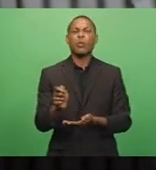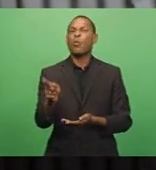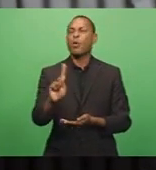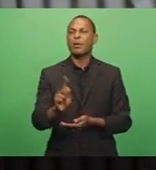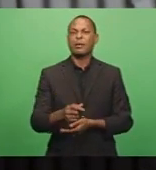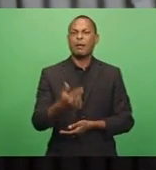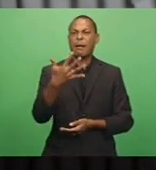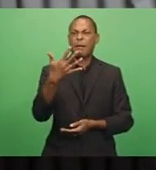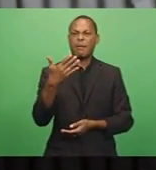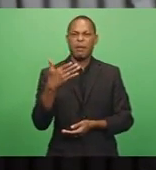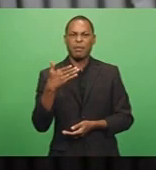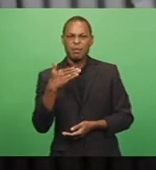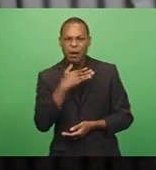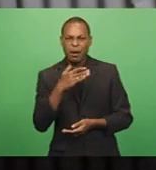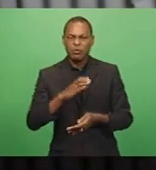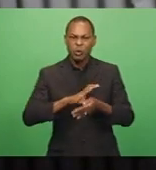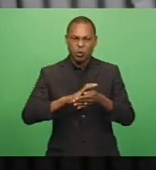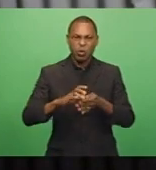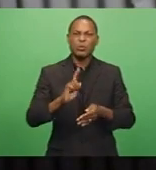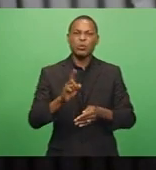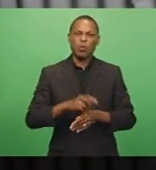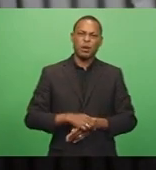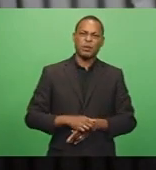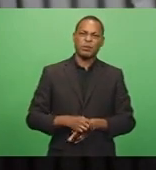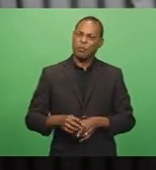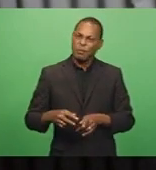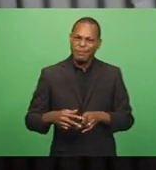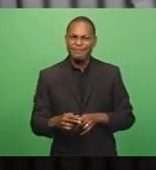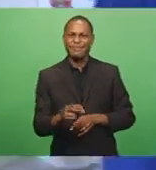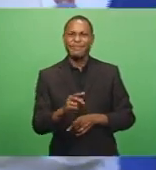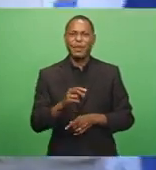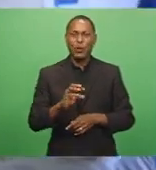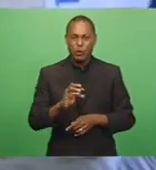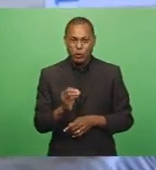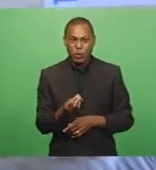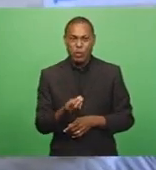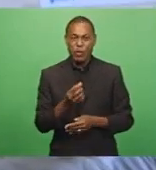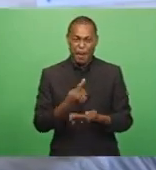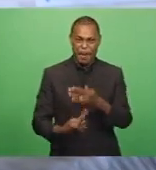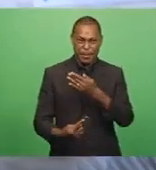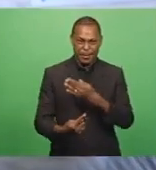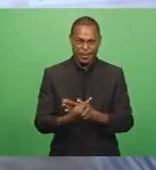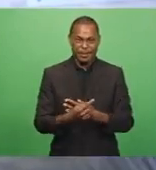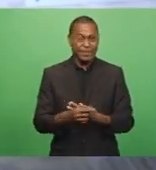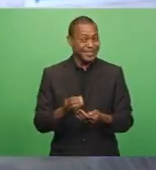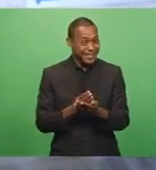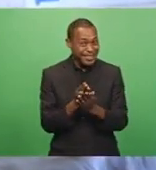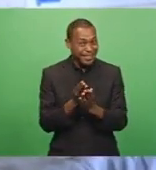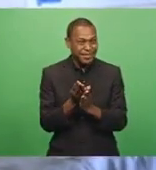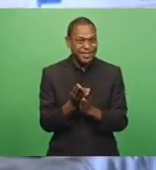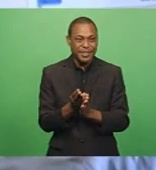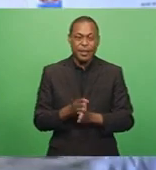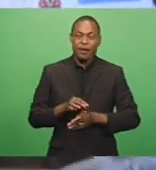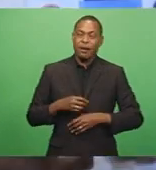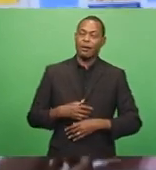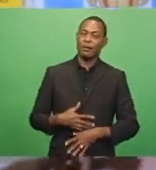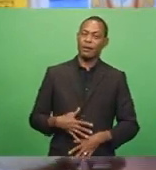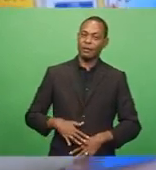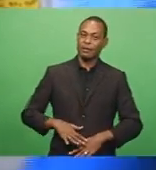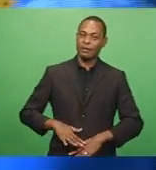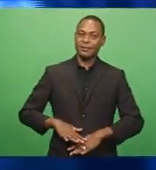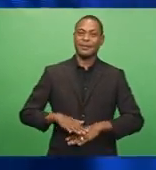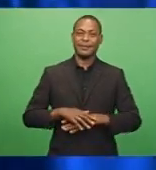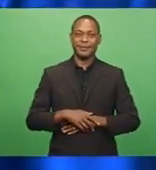boys to Suva to be circumcised. This is a great relief for us as the service is done without any cause.